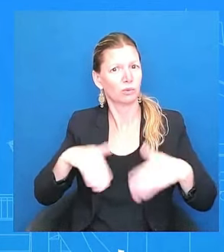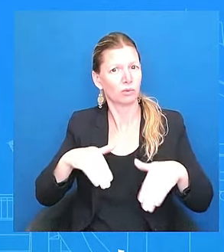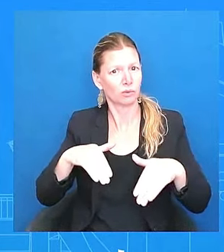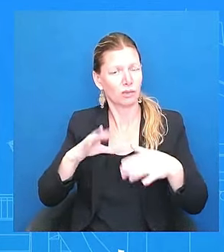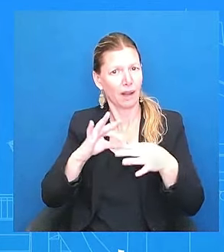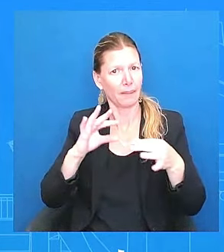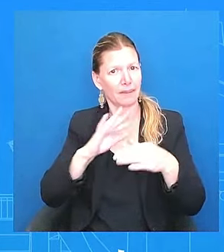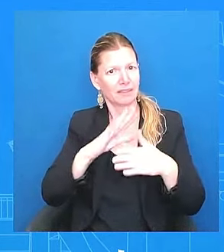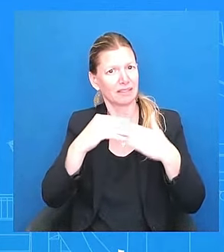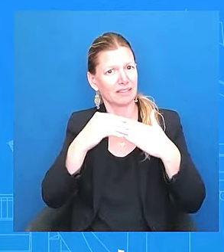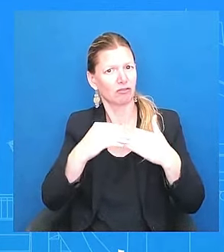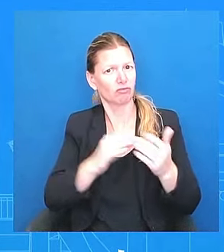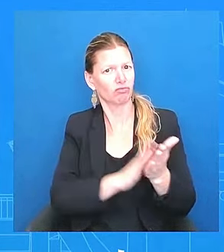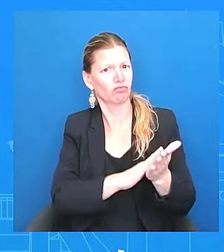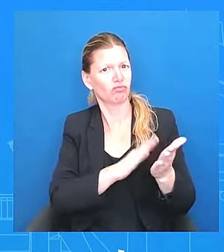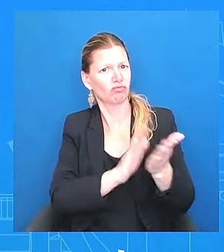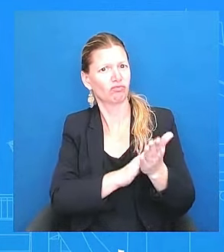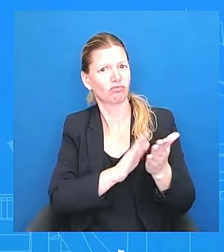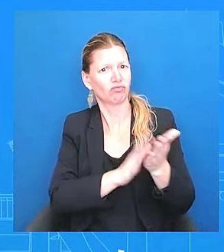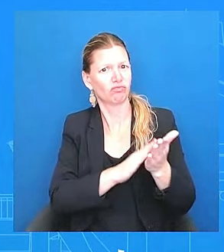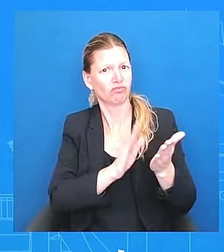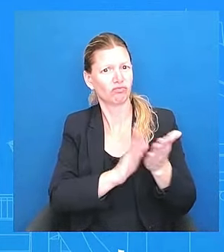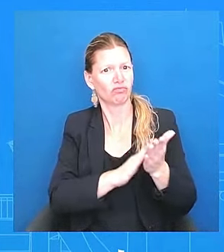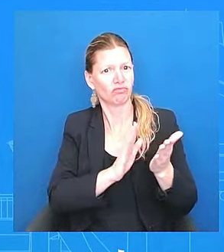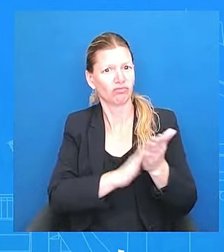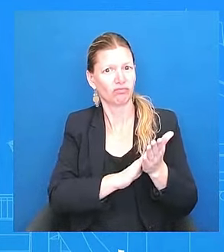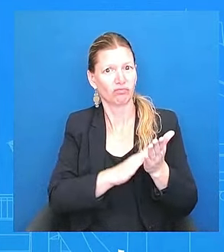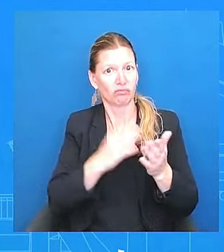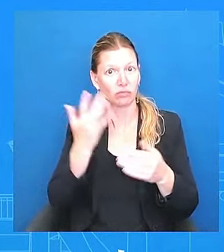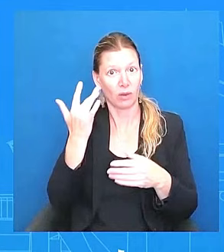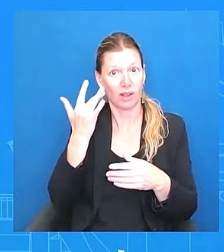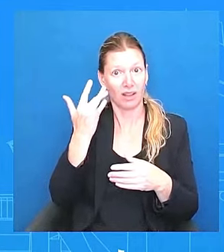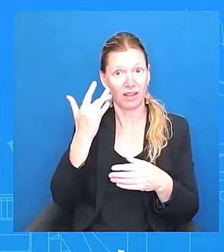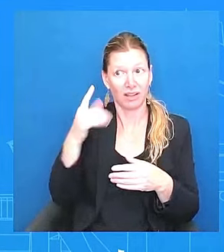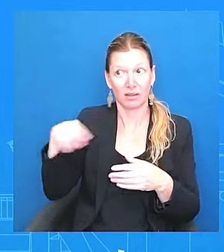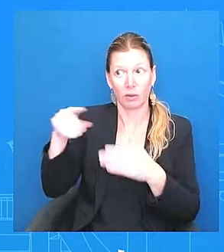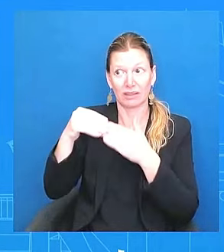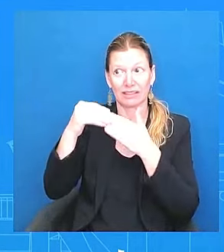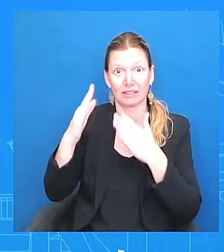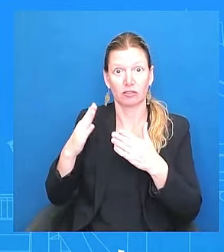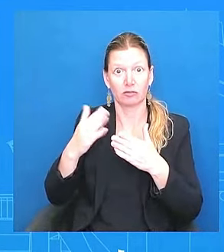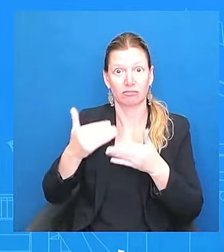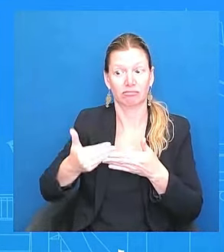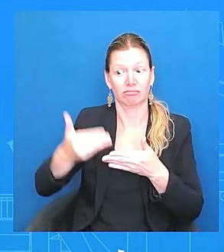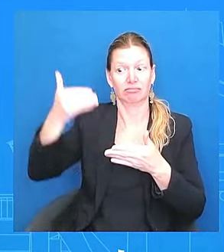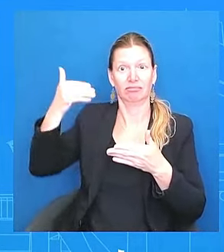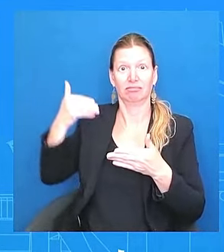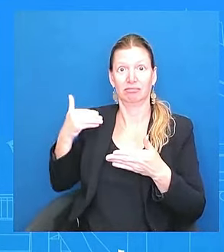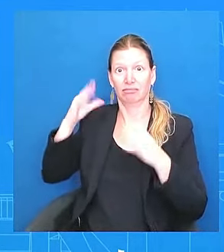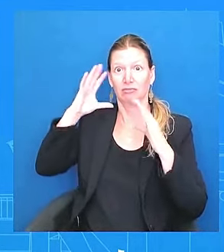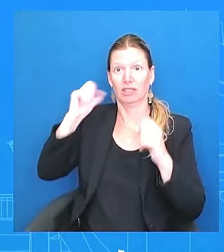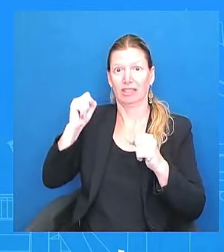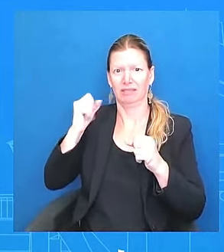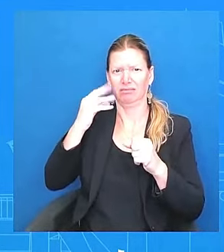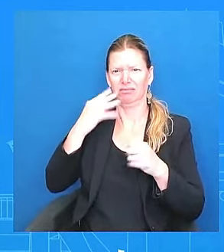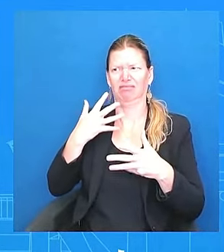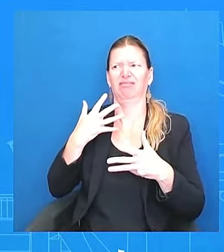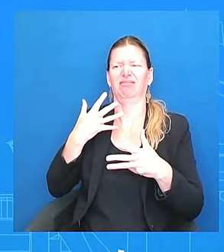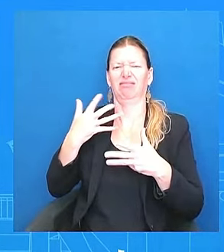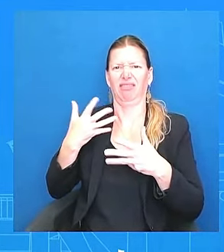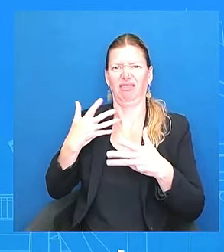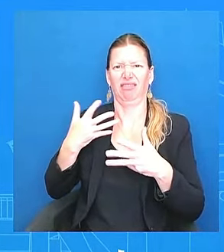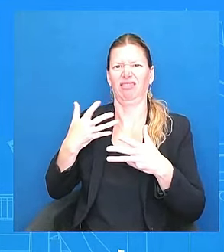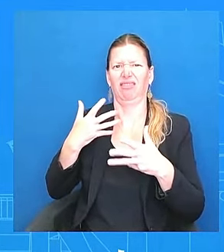Some of them have been even quoted about what the president has been able to do during his past three